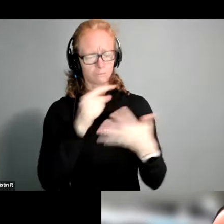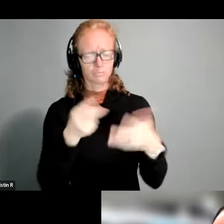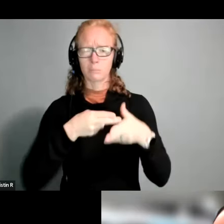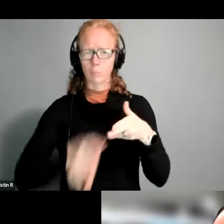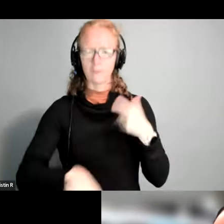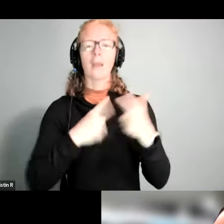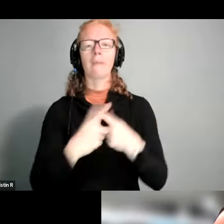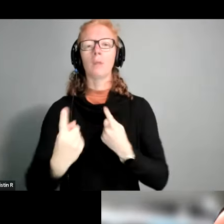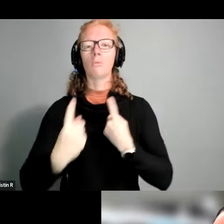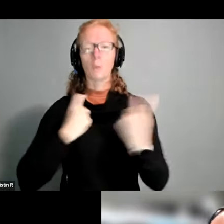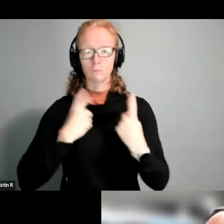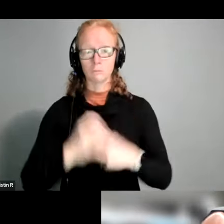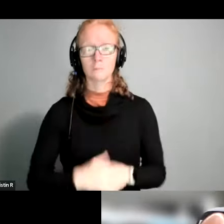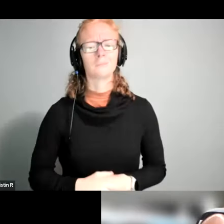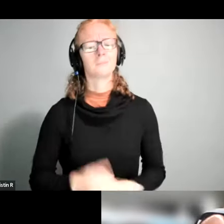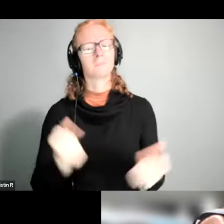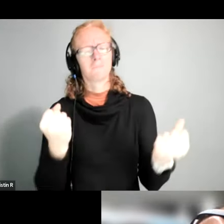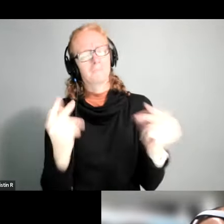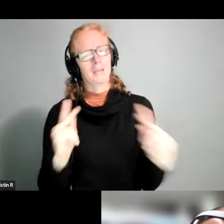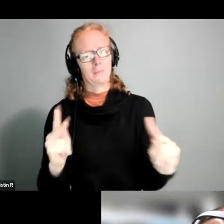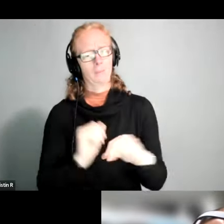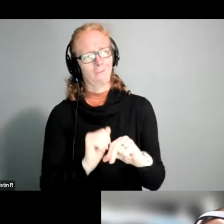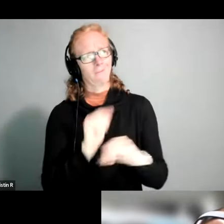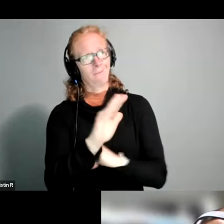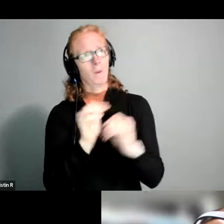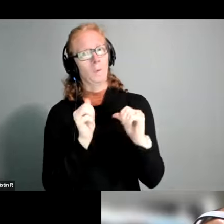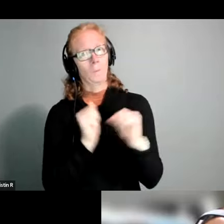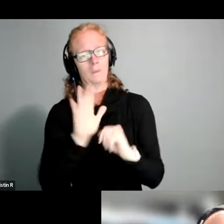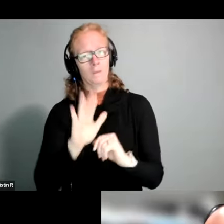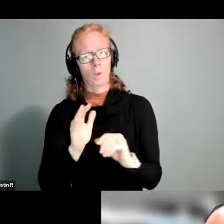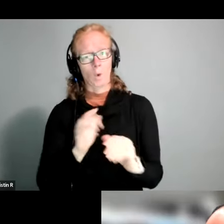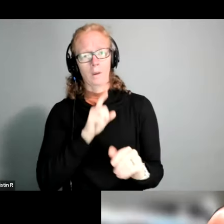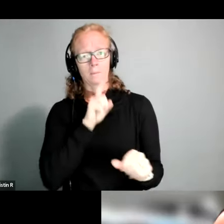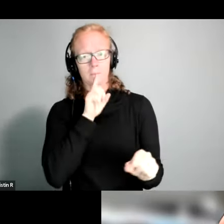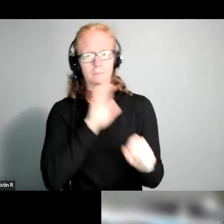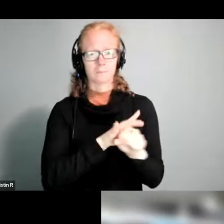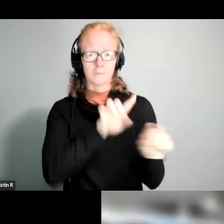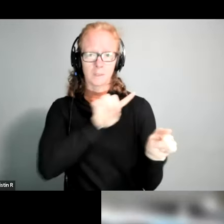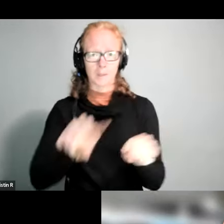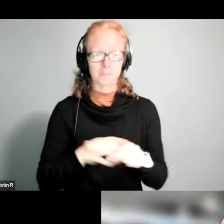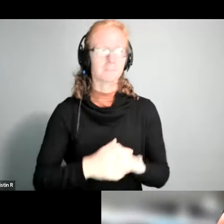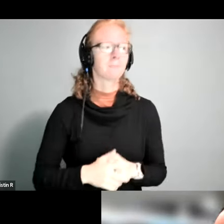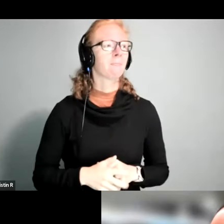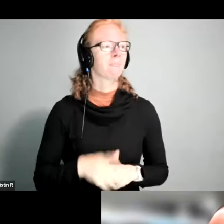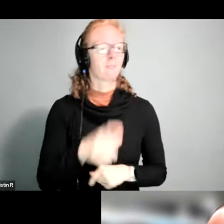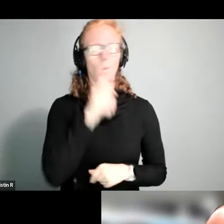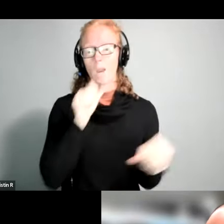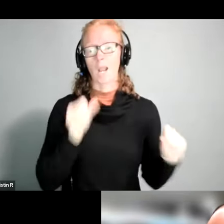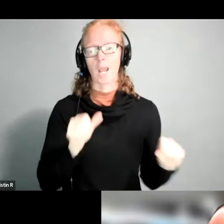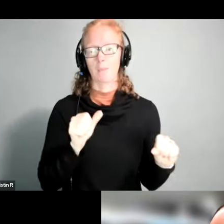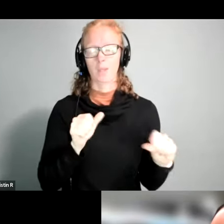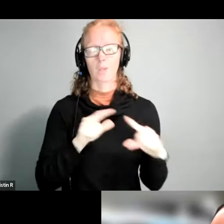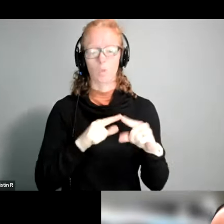many of you have submitted questions when you rsvp'd but we will so we will not be able to get to all of them